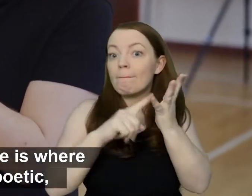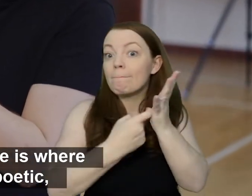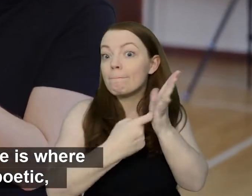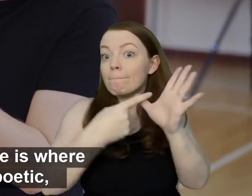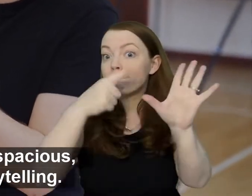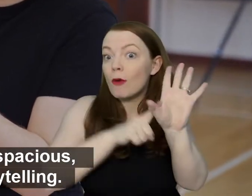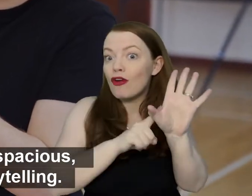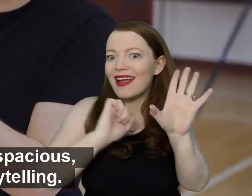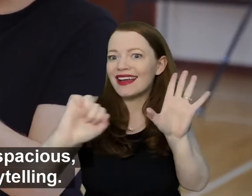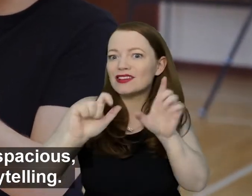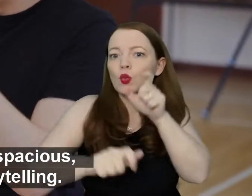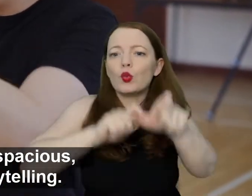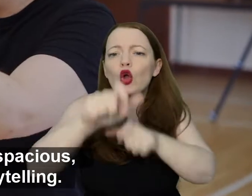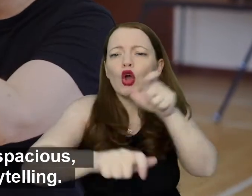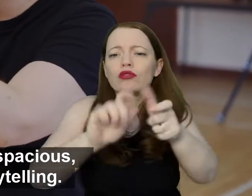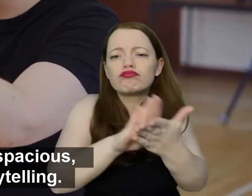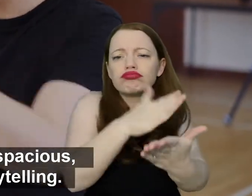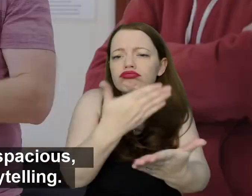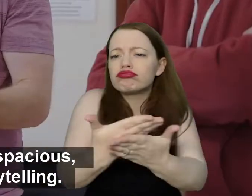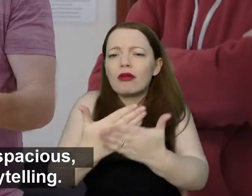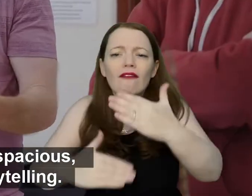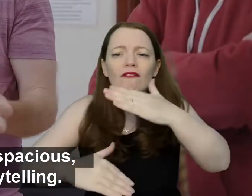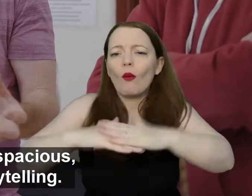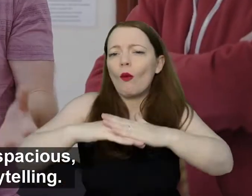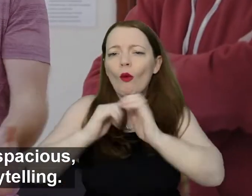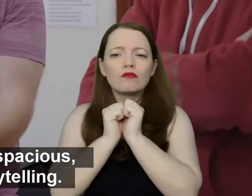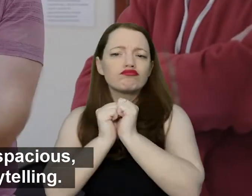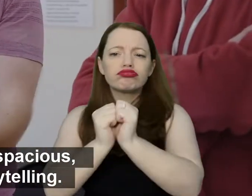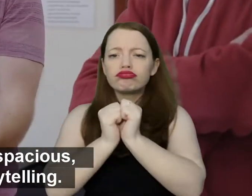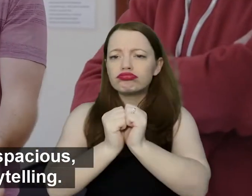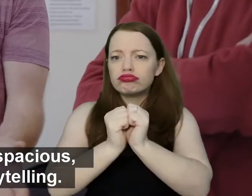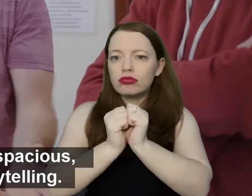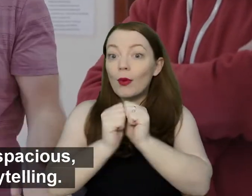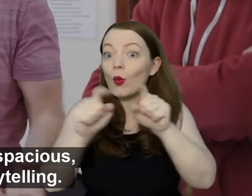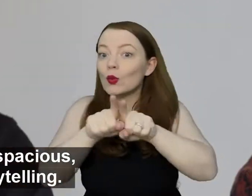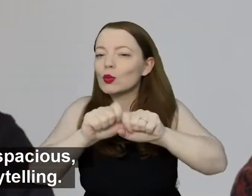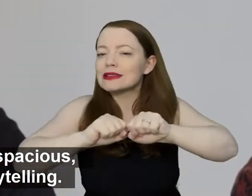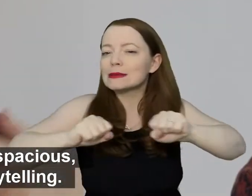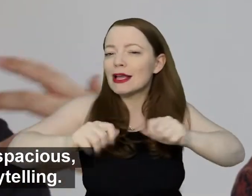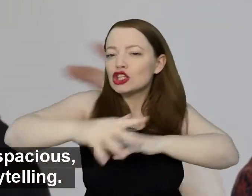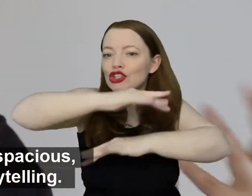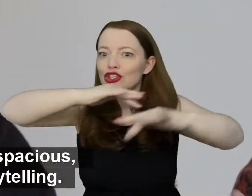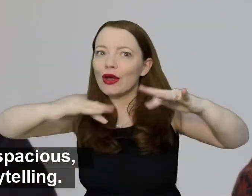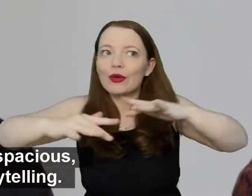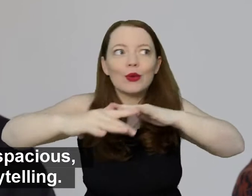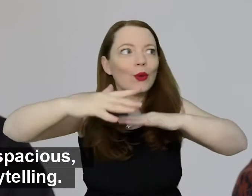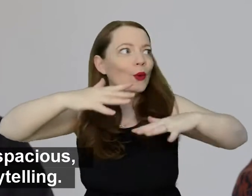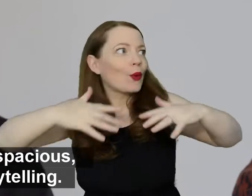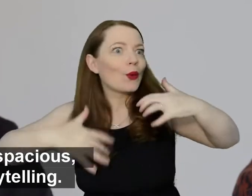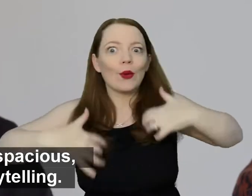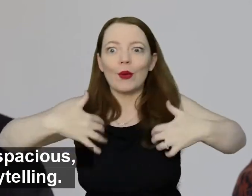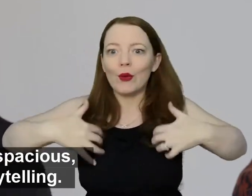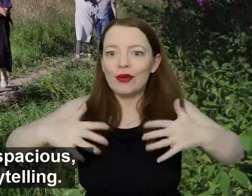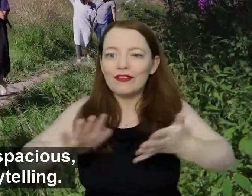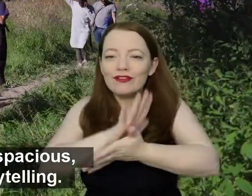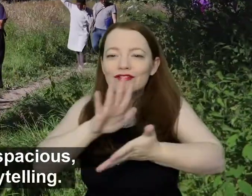really poetic, really full and rich, meets a very spacious, vibrant, fun kind